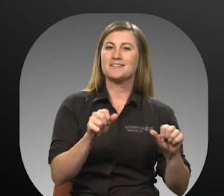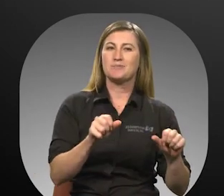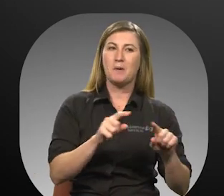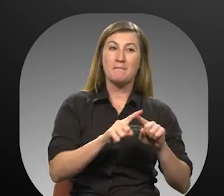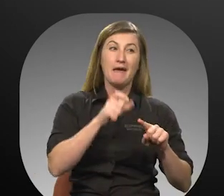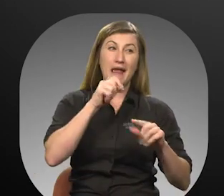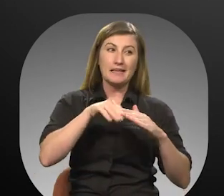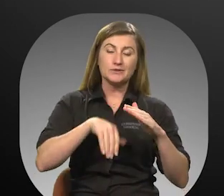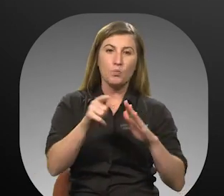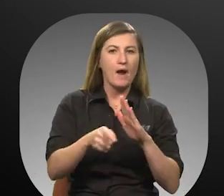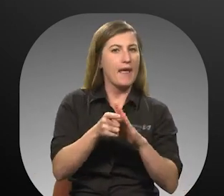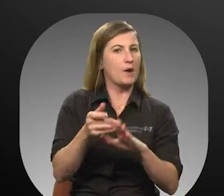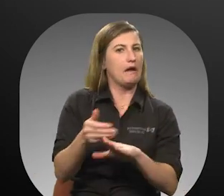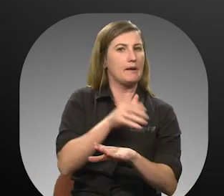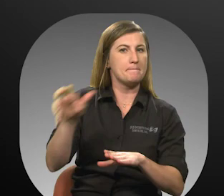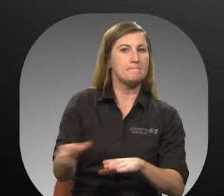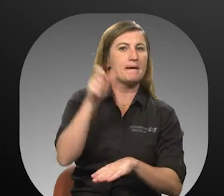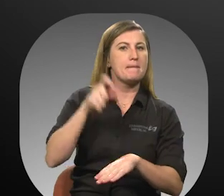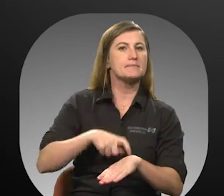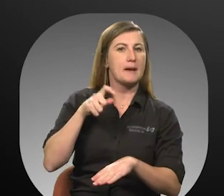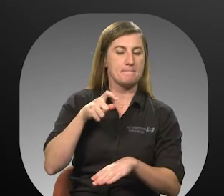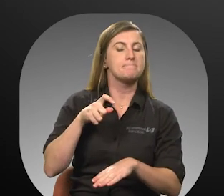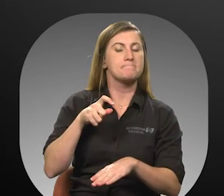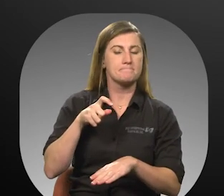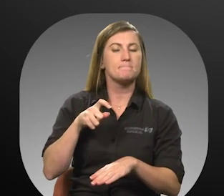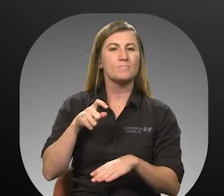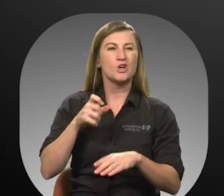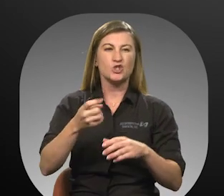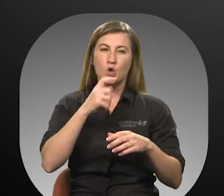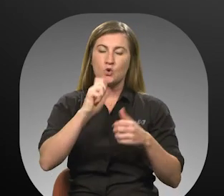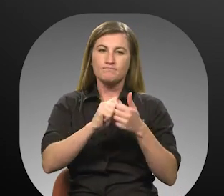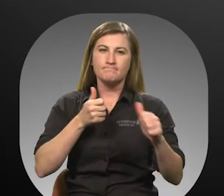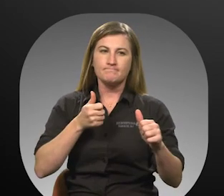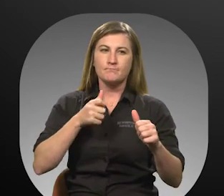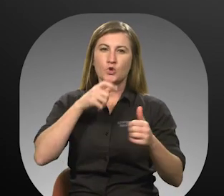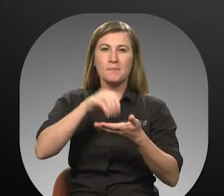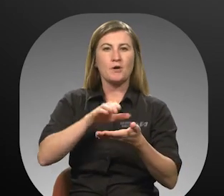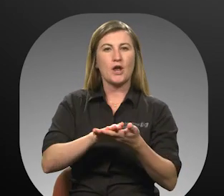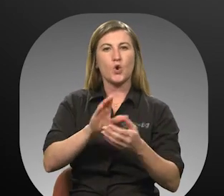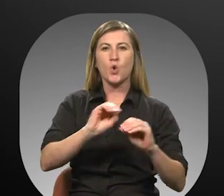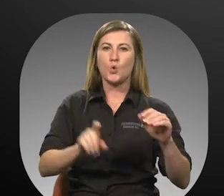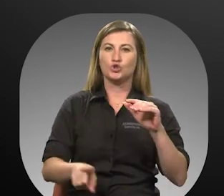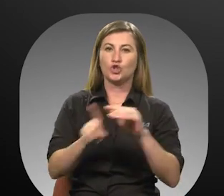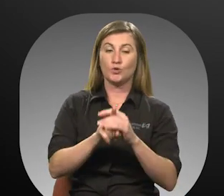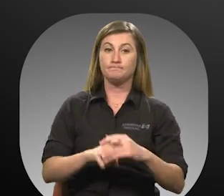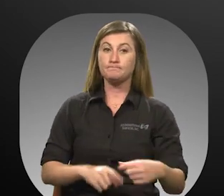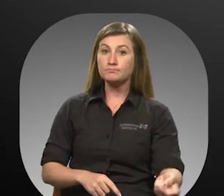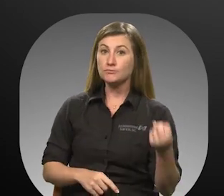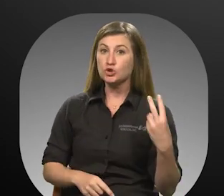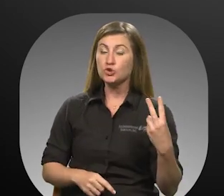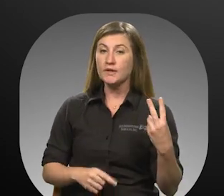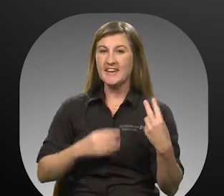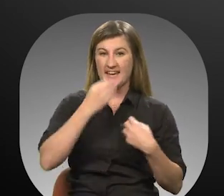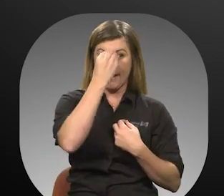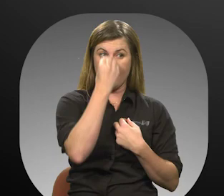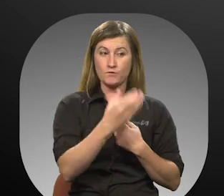but not less than one hour prior to the scheduled pickup time to avoid being marked as a no-show 2. Informing the CTC